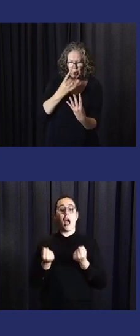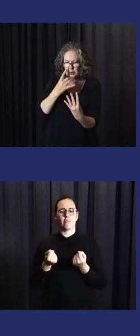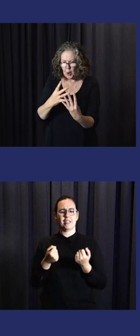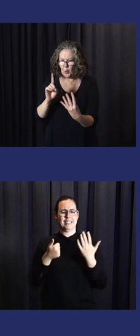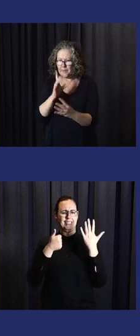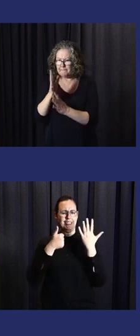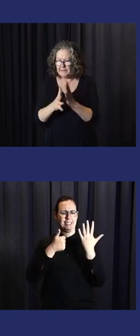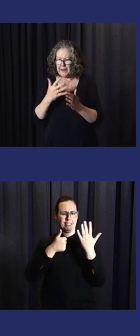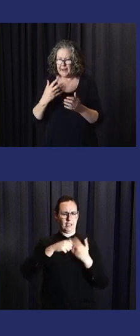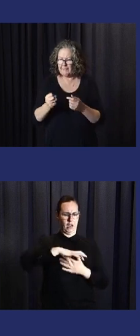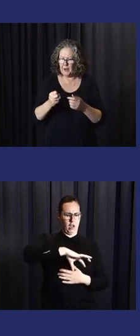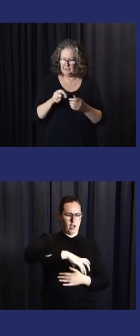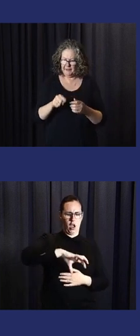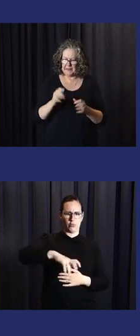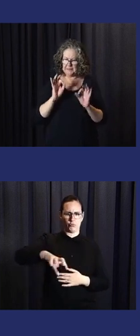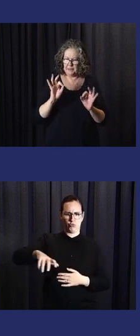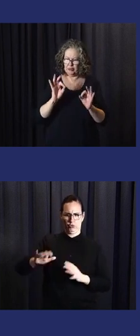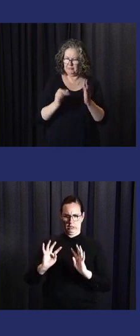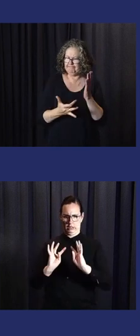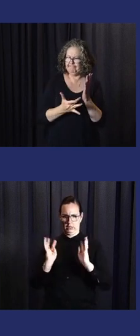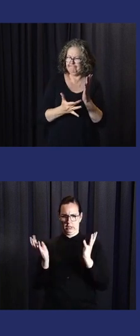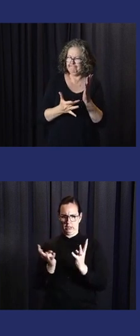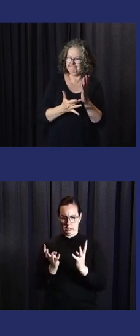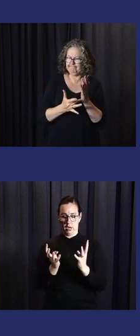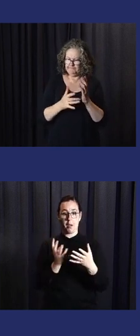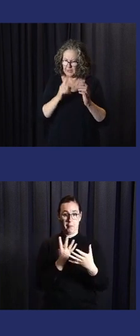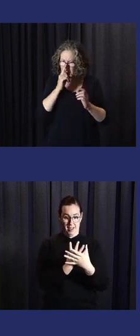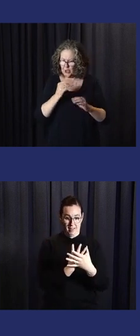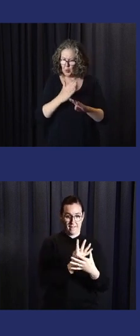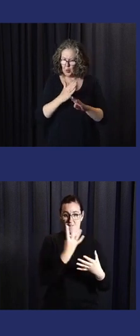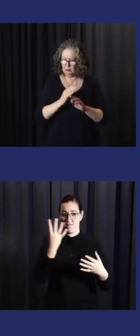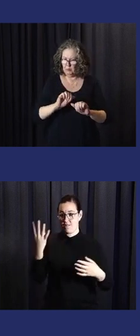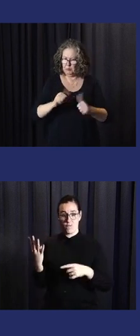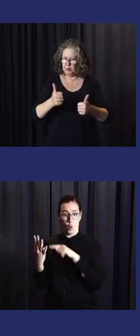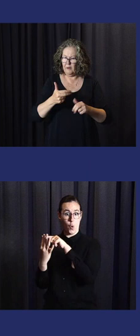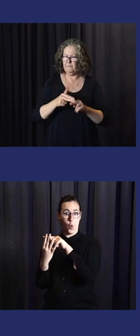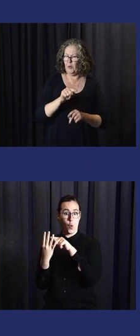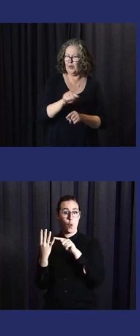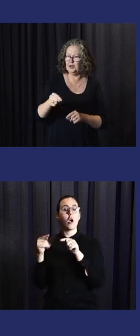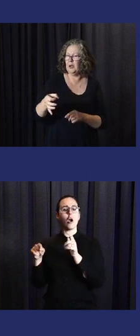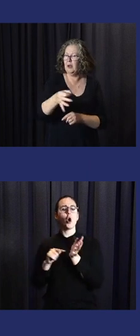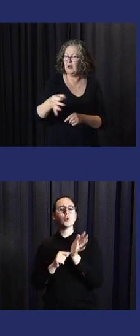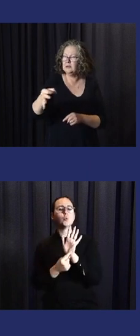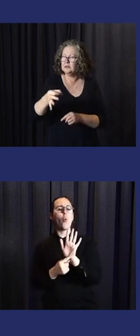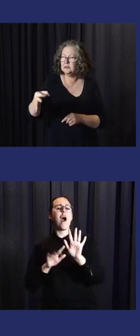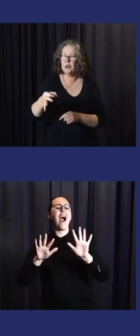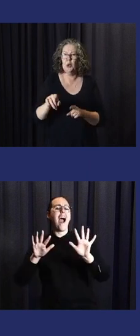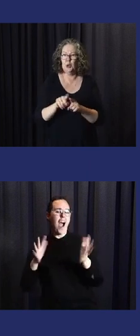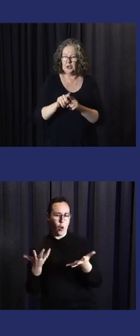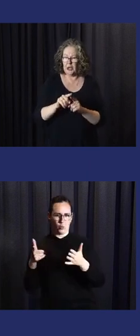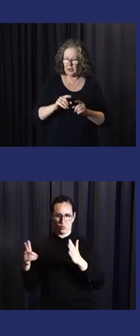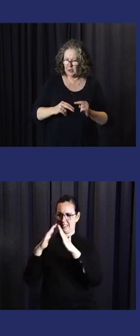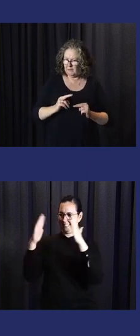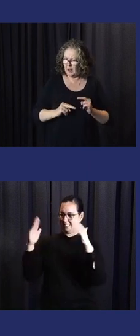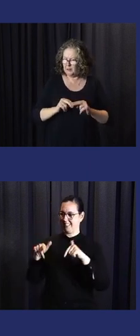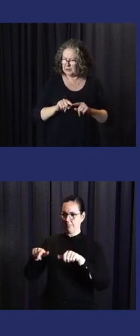countries of the coalition, we're going to start to demonstrate on what it means to sustain a system, to build